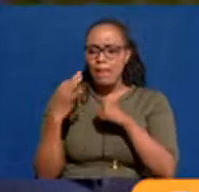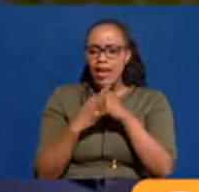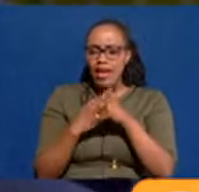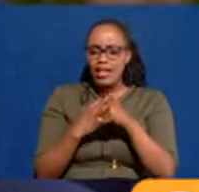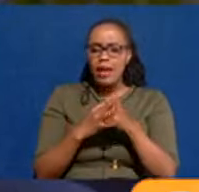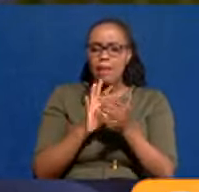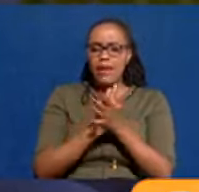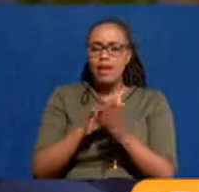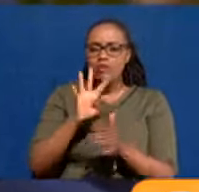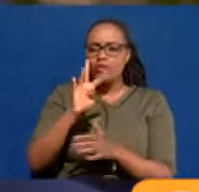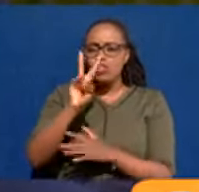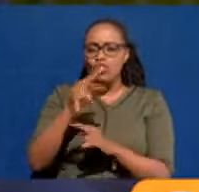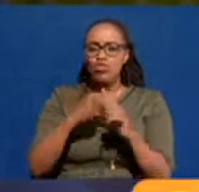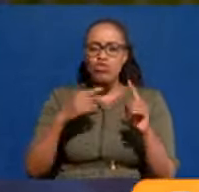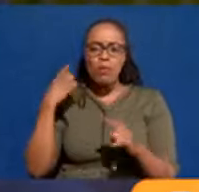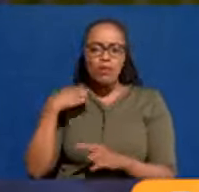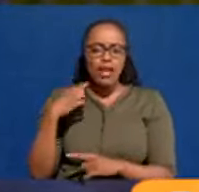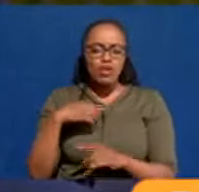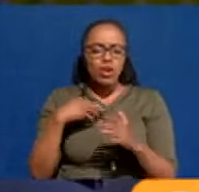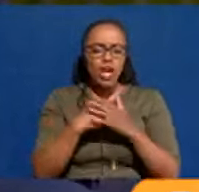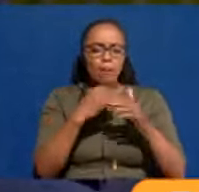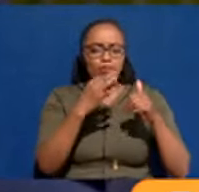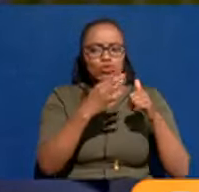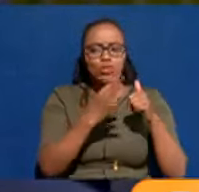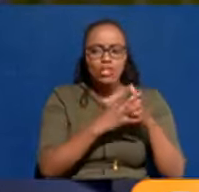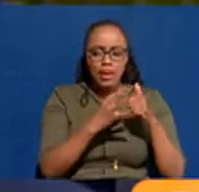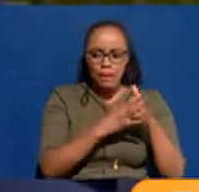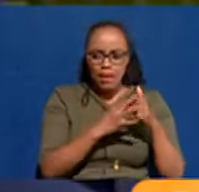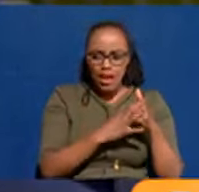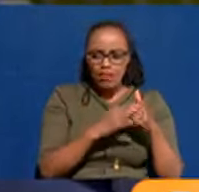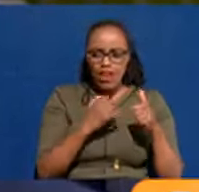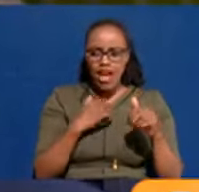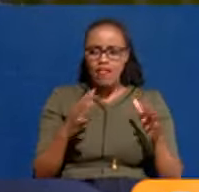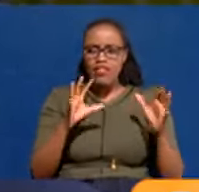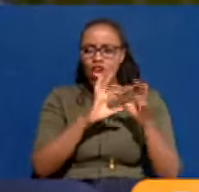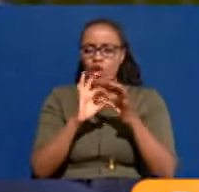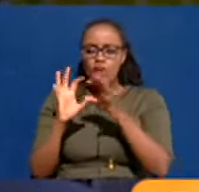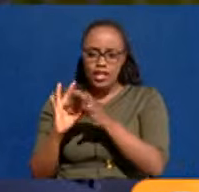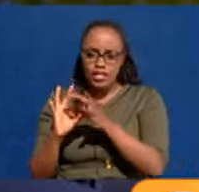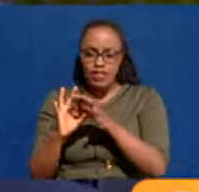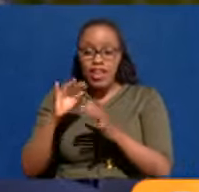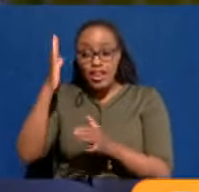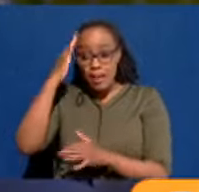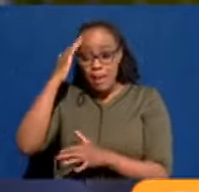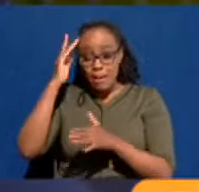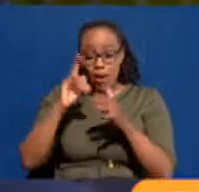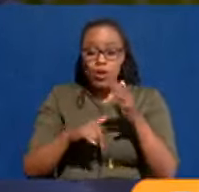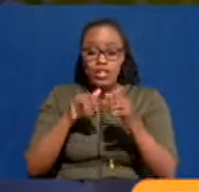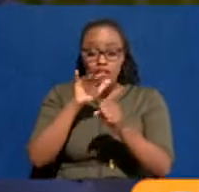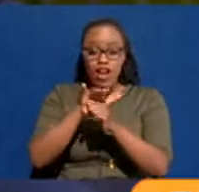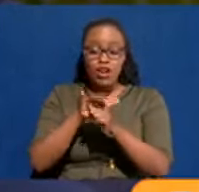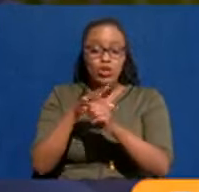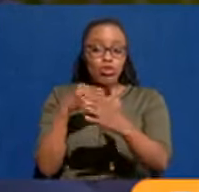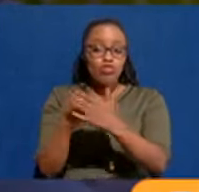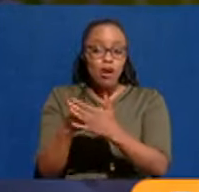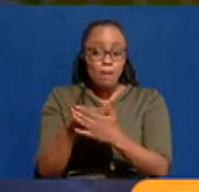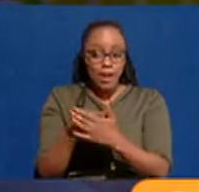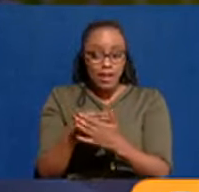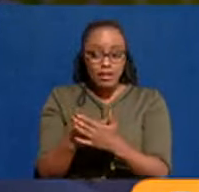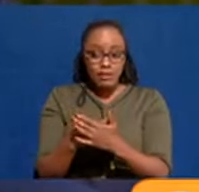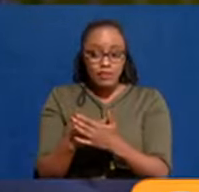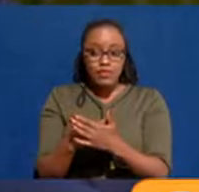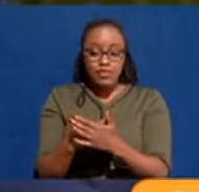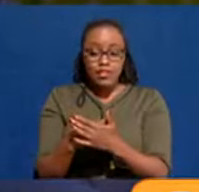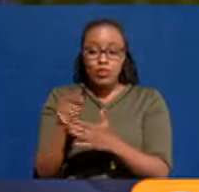number 42, from Dandora to Kibra? You know, we have all those interconnecting lines. And remember, Trevor, a lot of money, almost 400 million